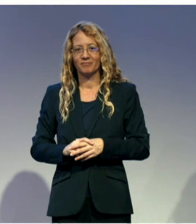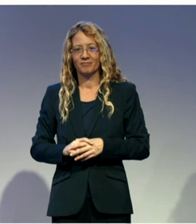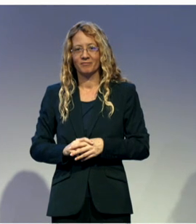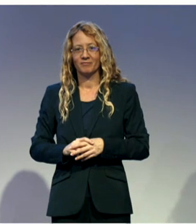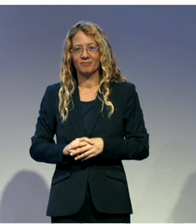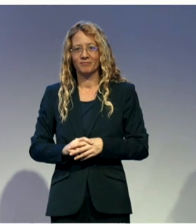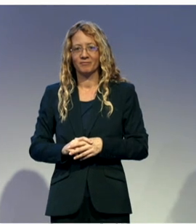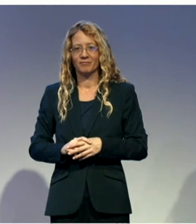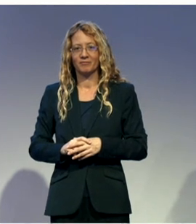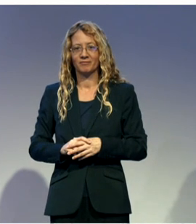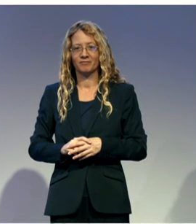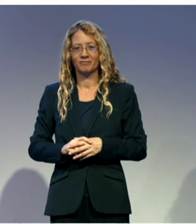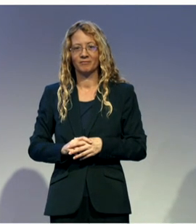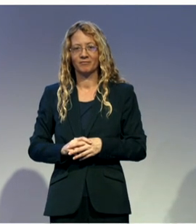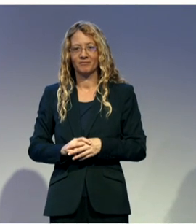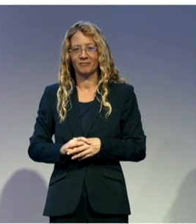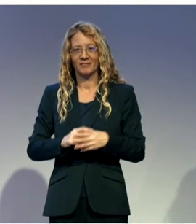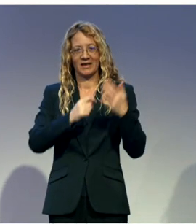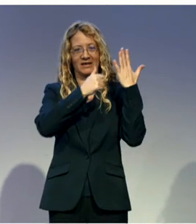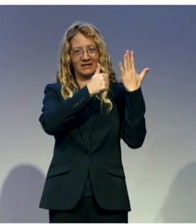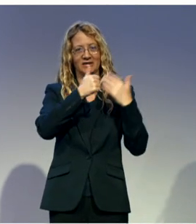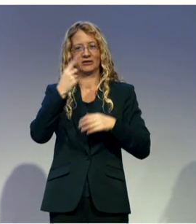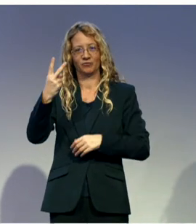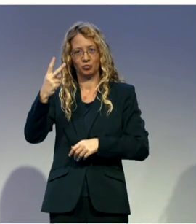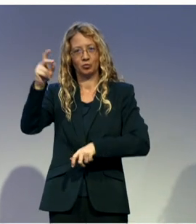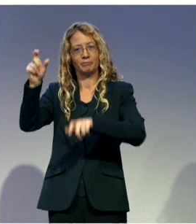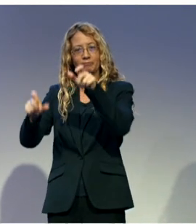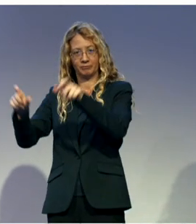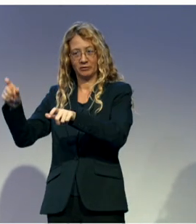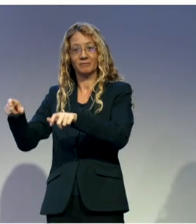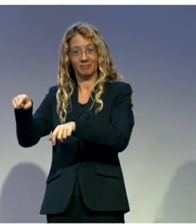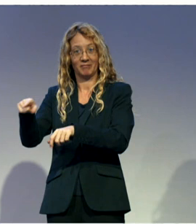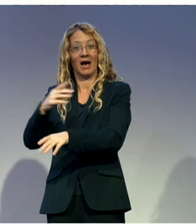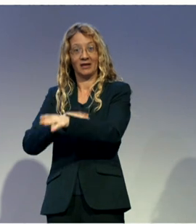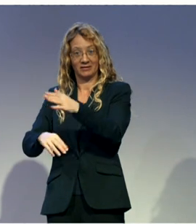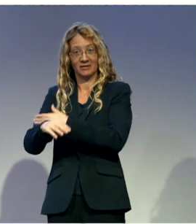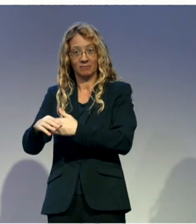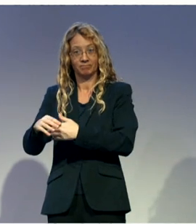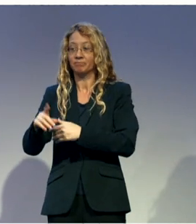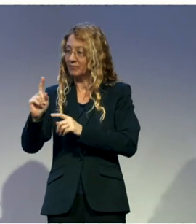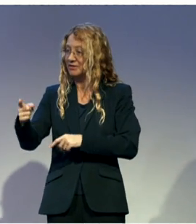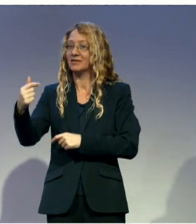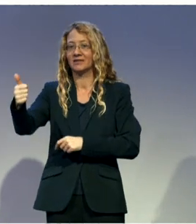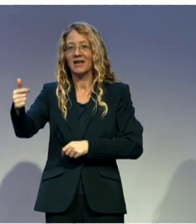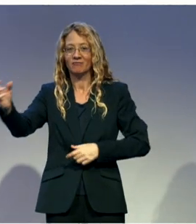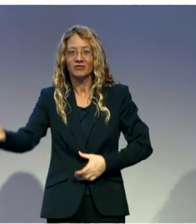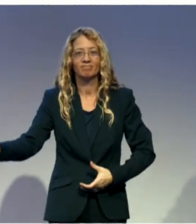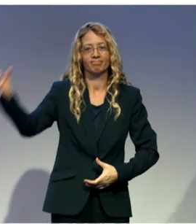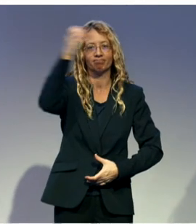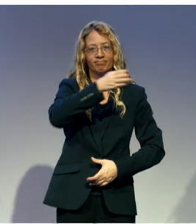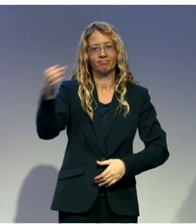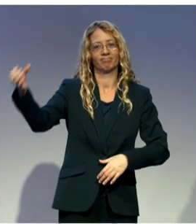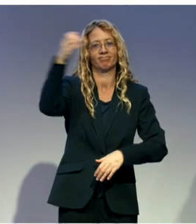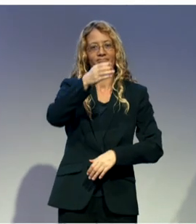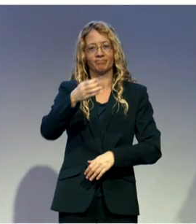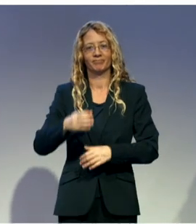55 persons have accommodated within the voting list. So these are the